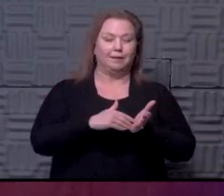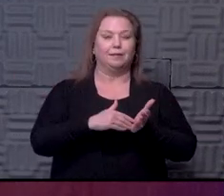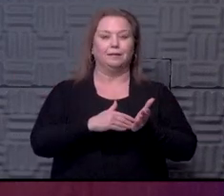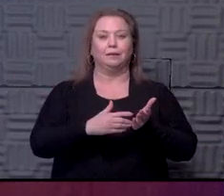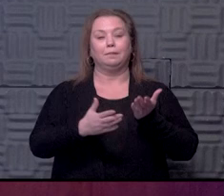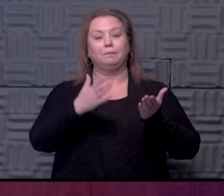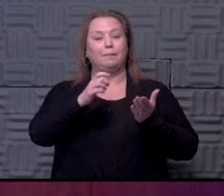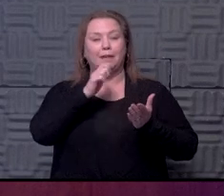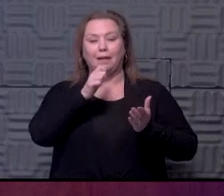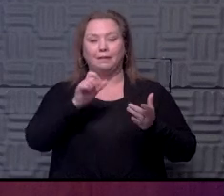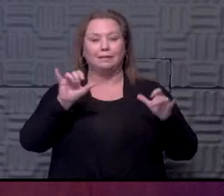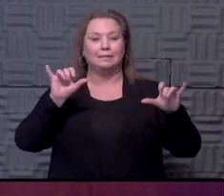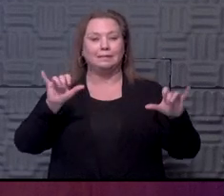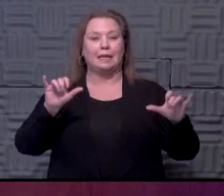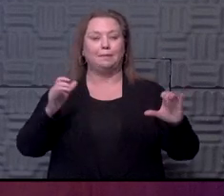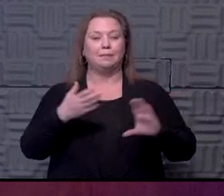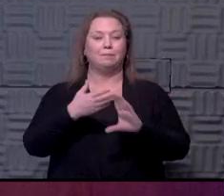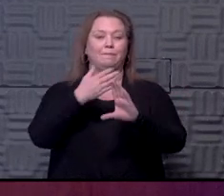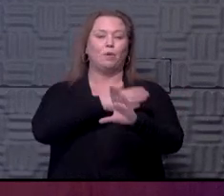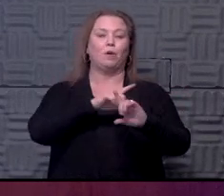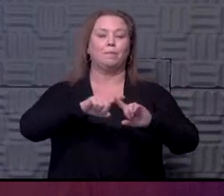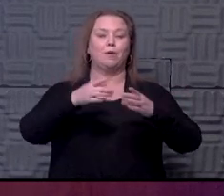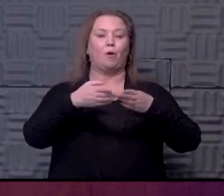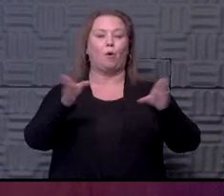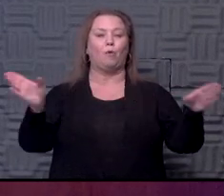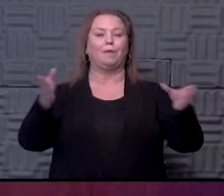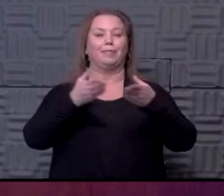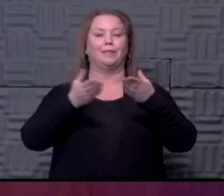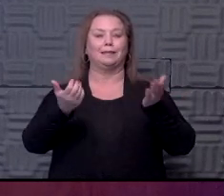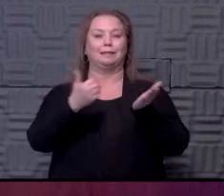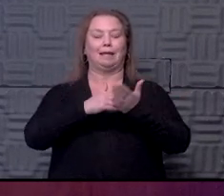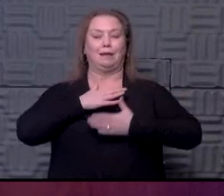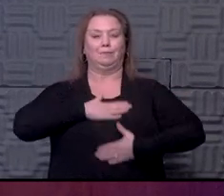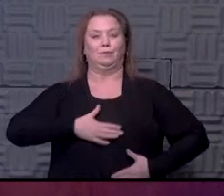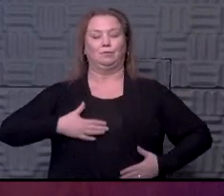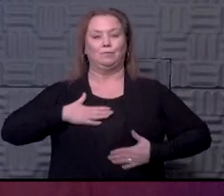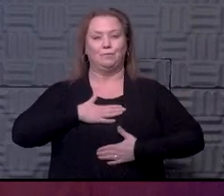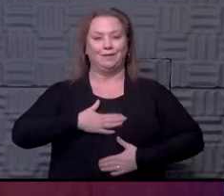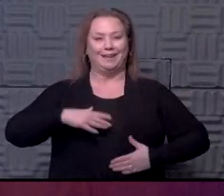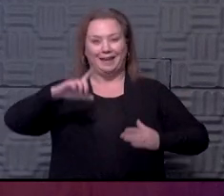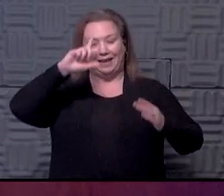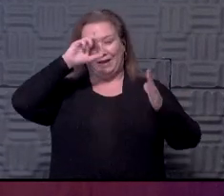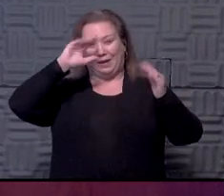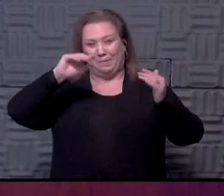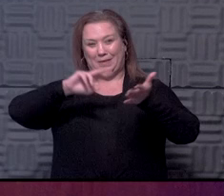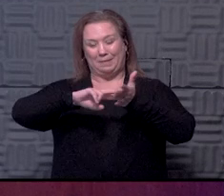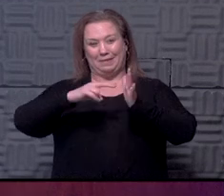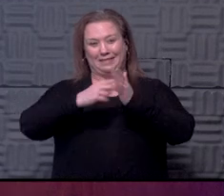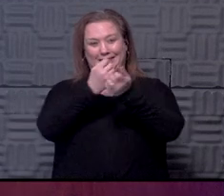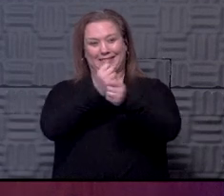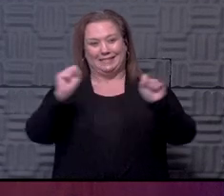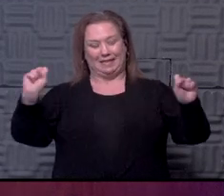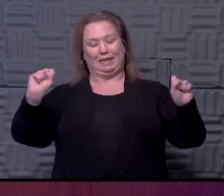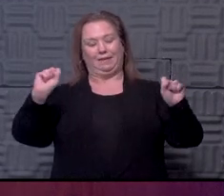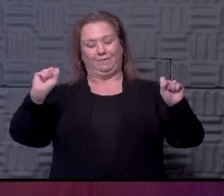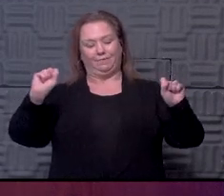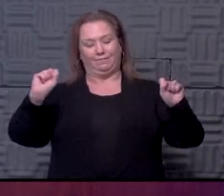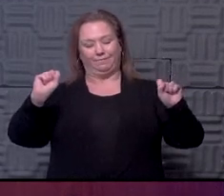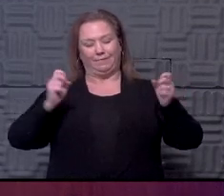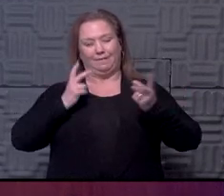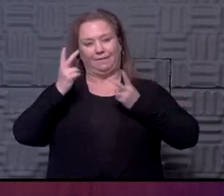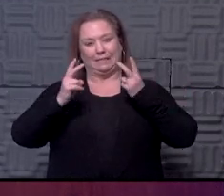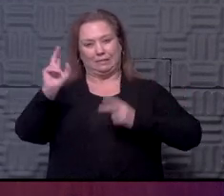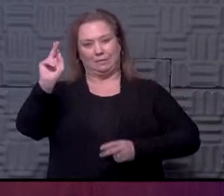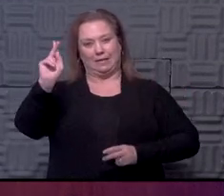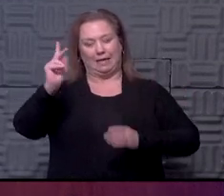ways that they were before all of this, but open things up and enjoy them. And I hope that means a nice, safe trip to the K sometime here this